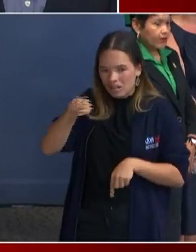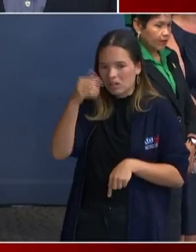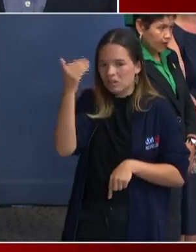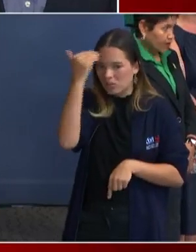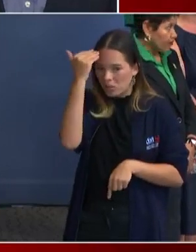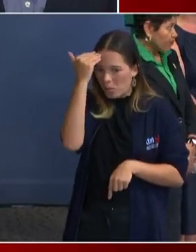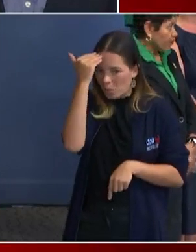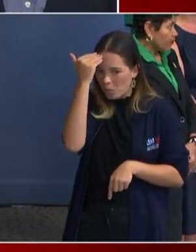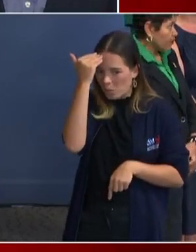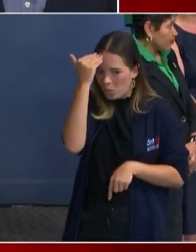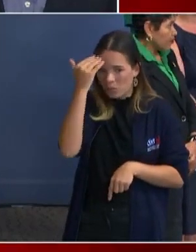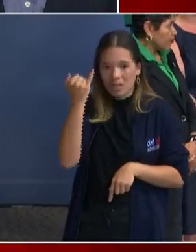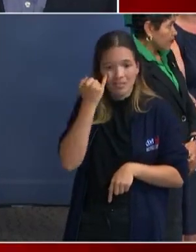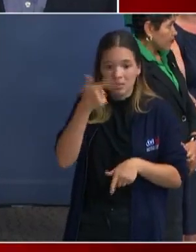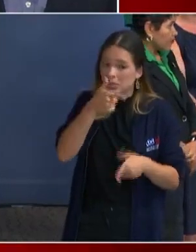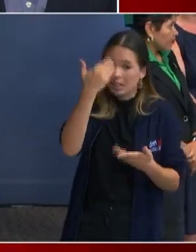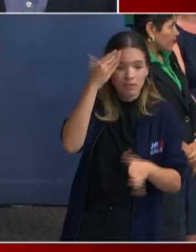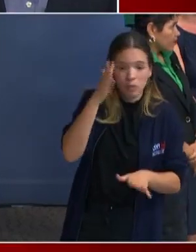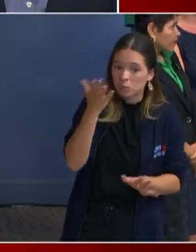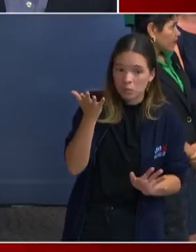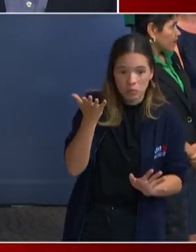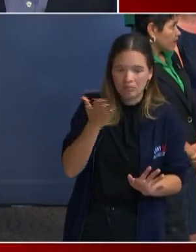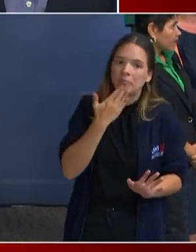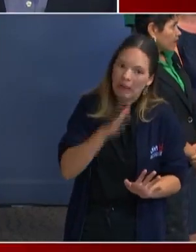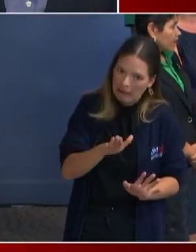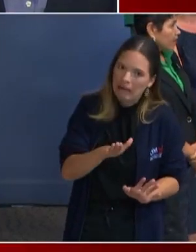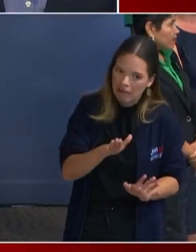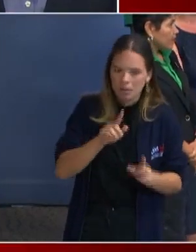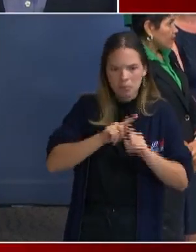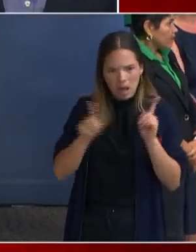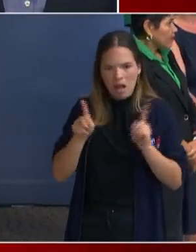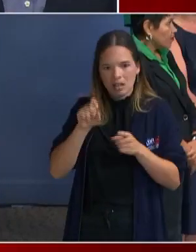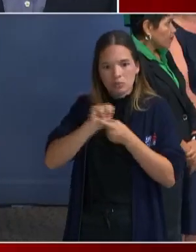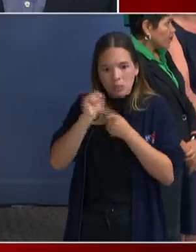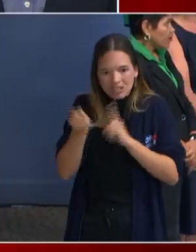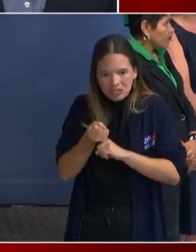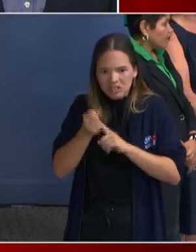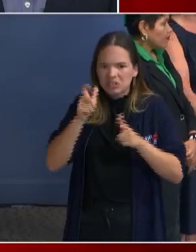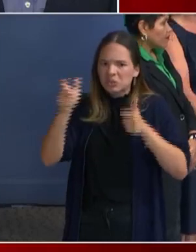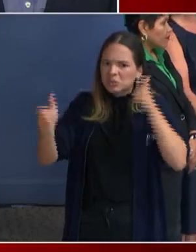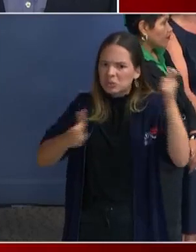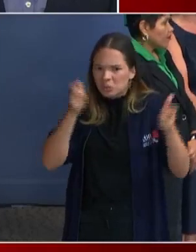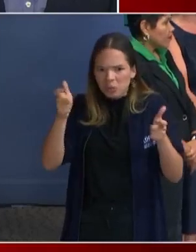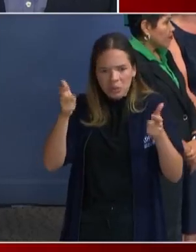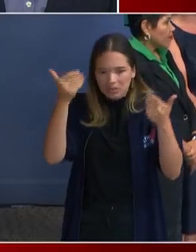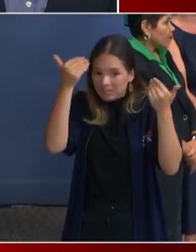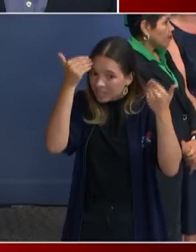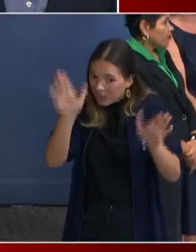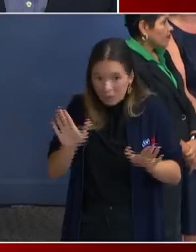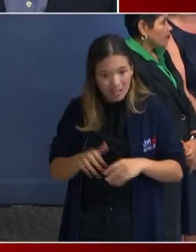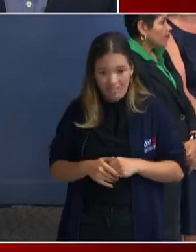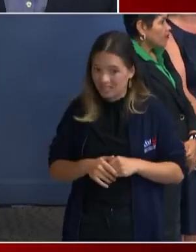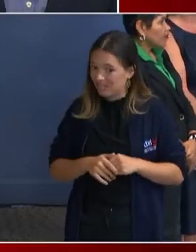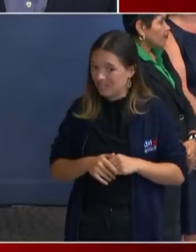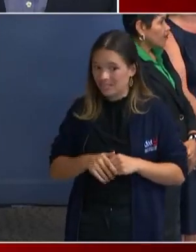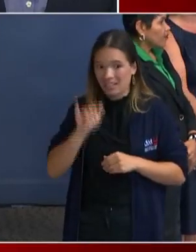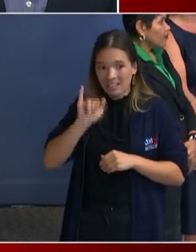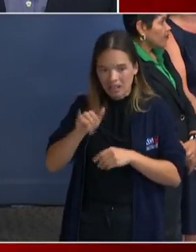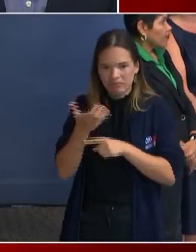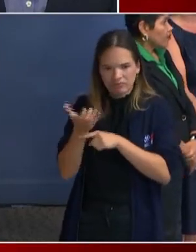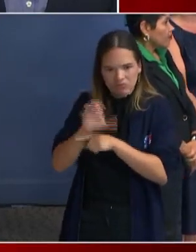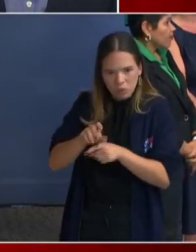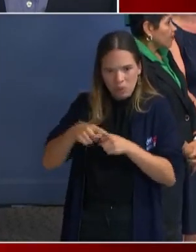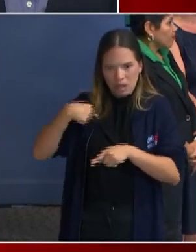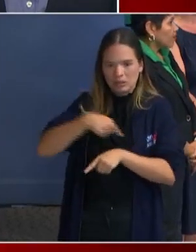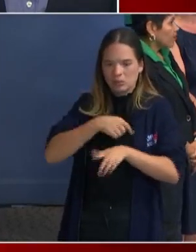are bad. And what we're dealing with is a big unknown. Uh, and it's an unknown that's being imposed on us. Uh, and it